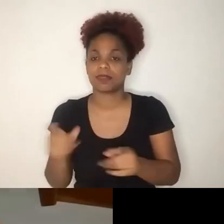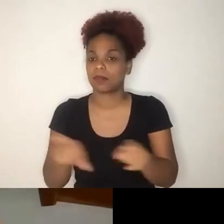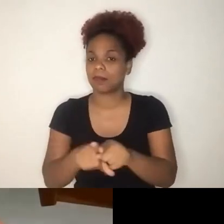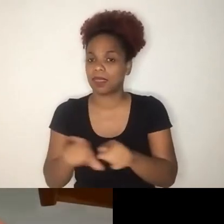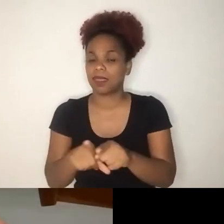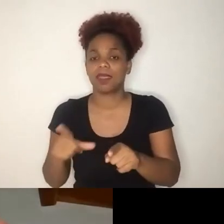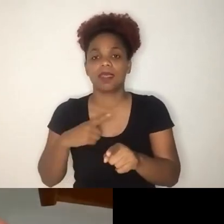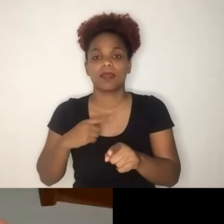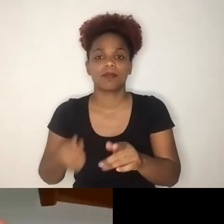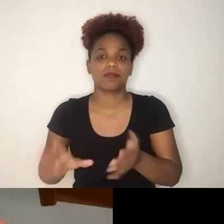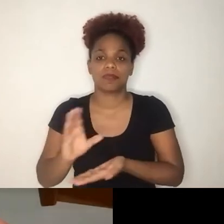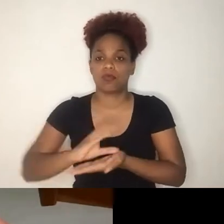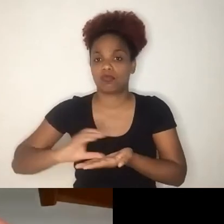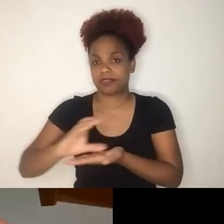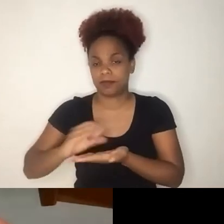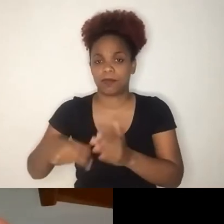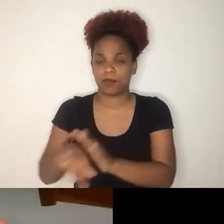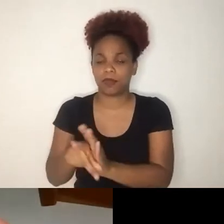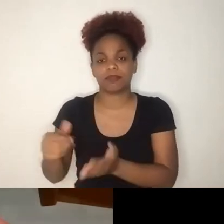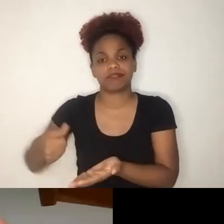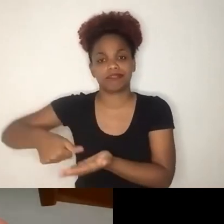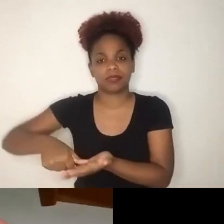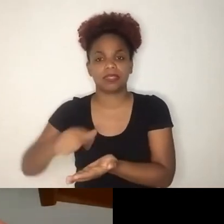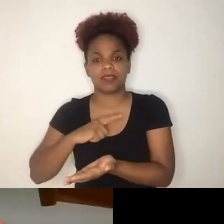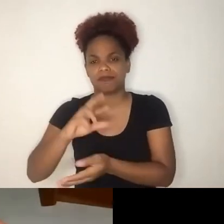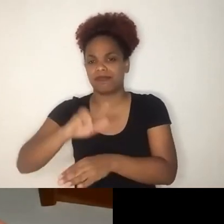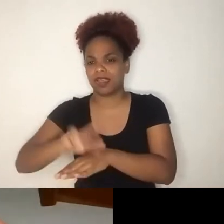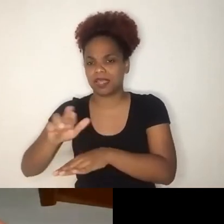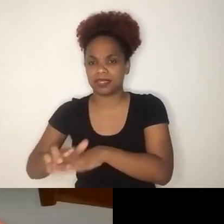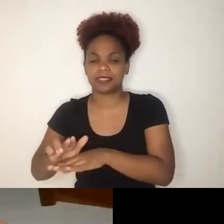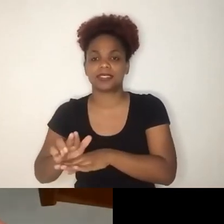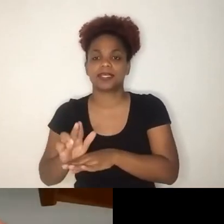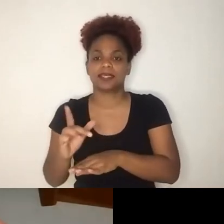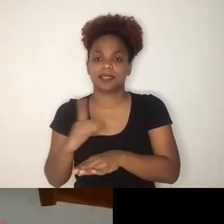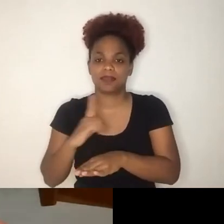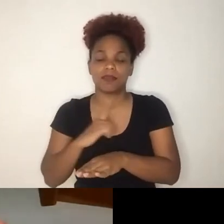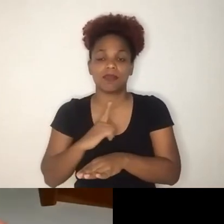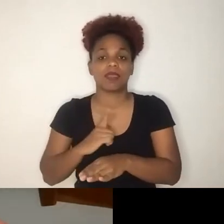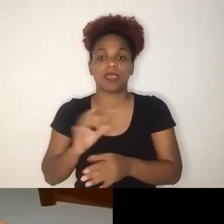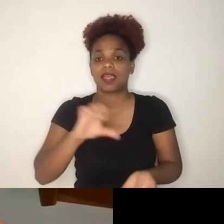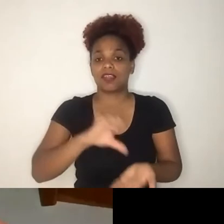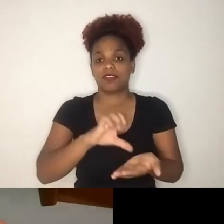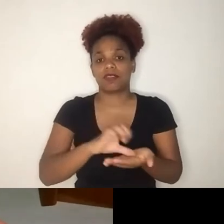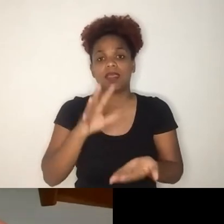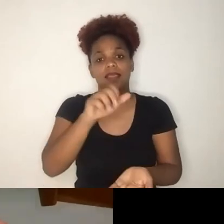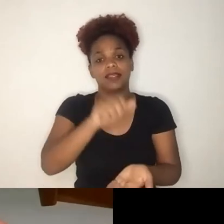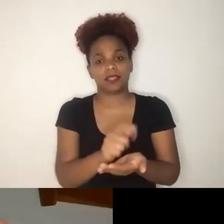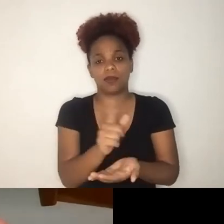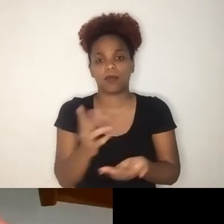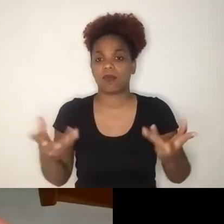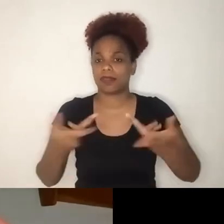quality assurance agencies and international organizations. At the OECD, he is